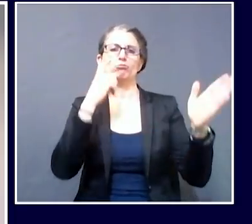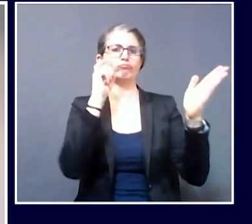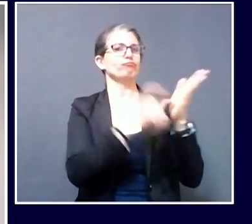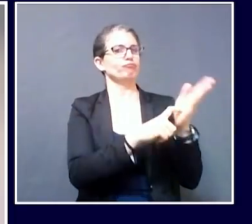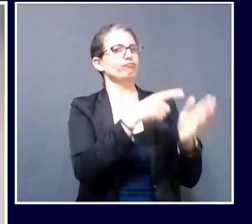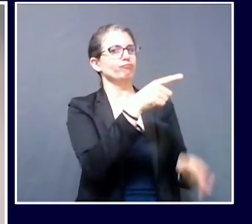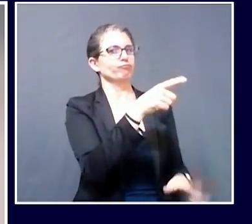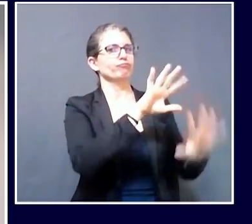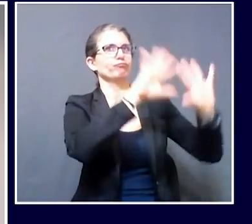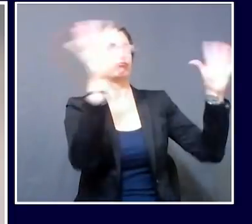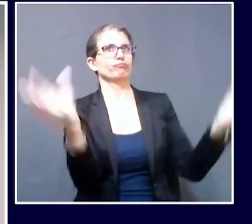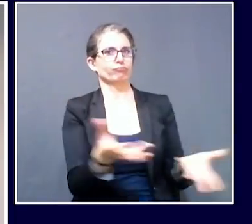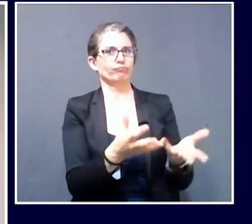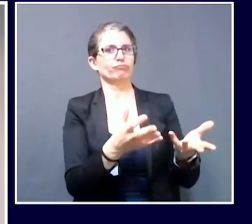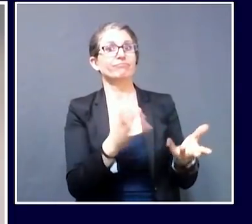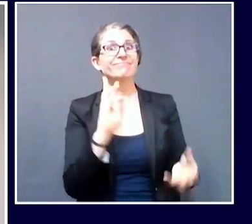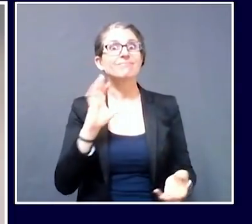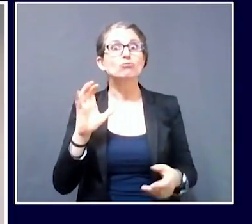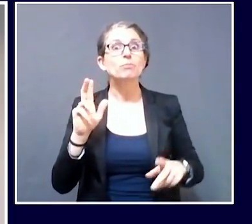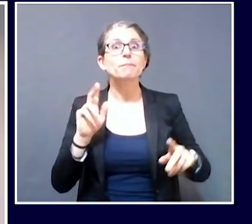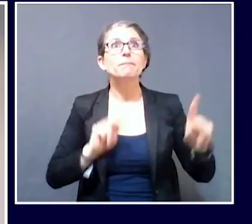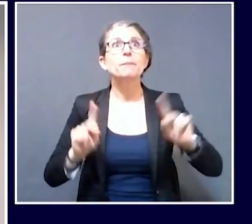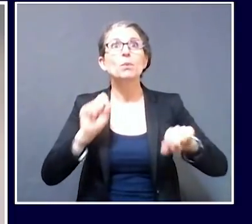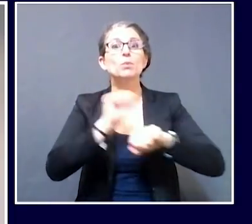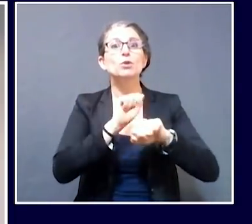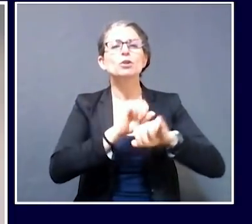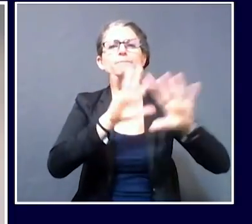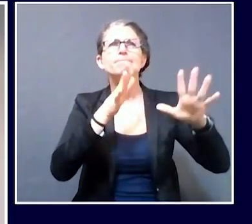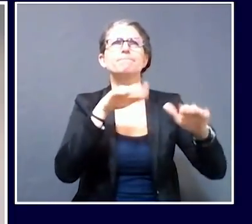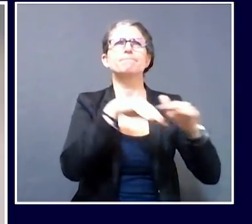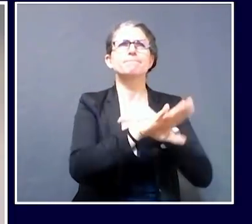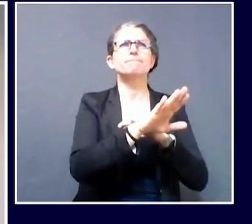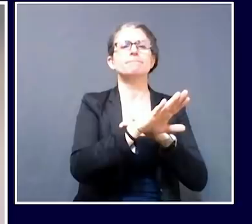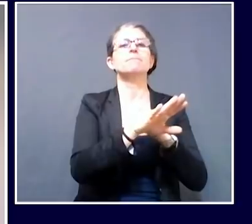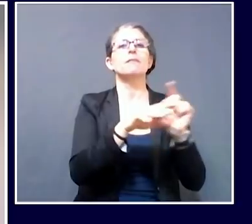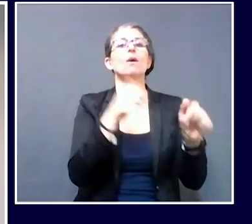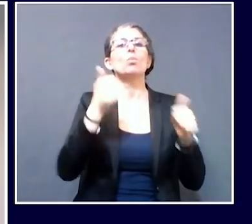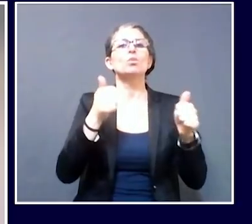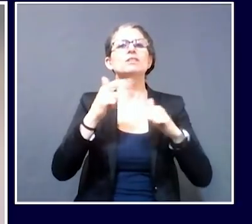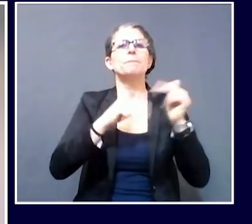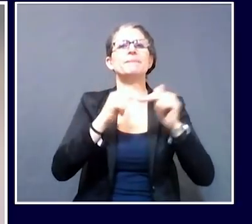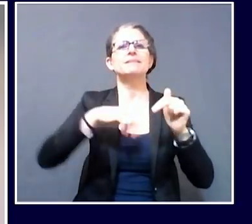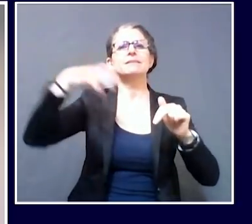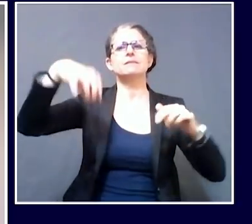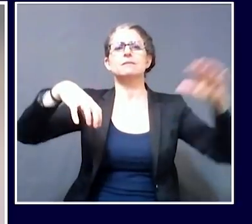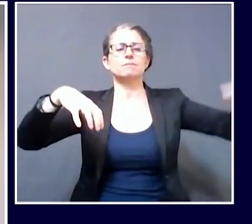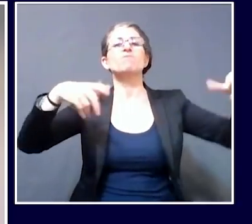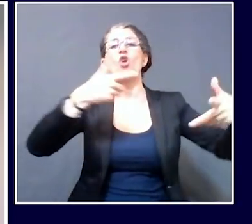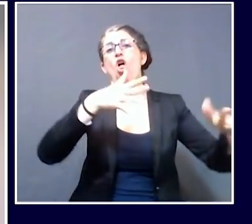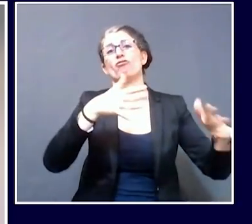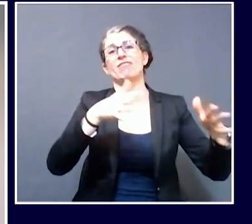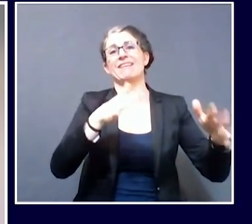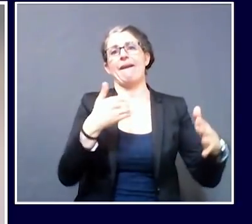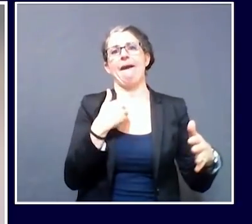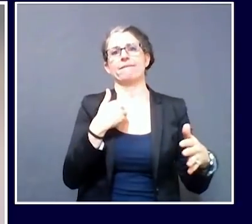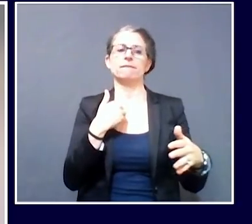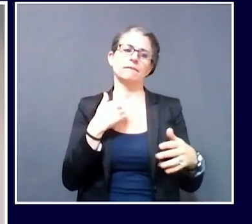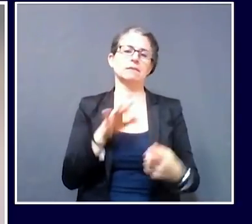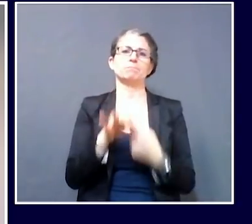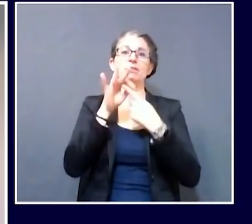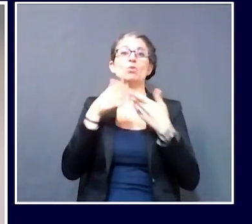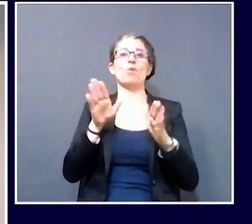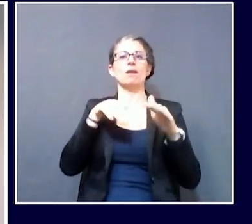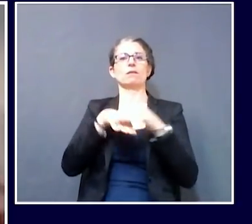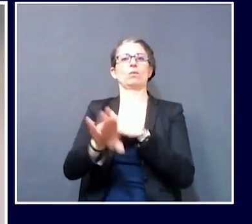direction, as you might have experienced if you've gone to a retail outlet or a grocery store lately. That also makes it a bit easier for us to